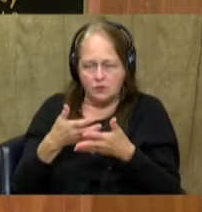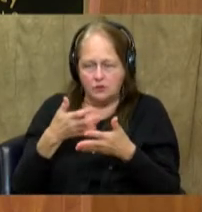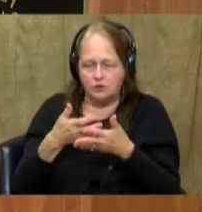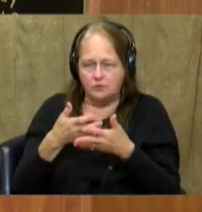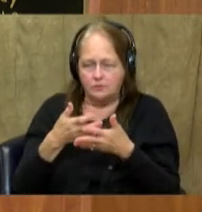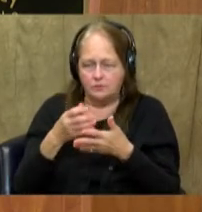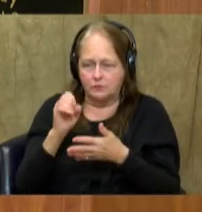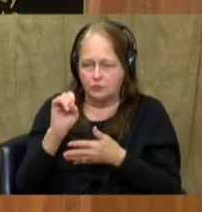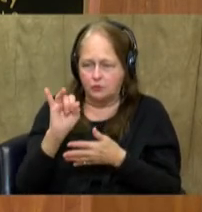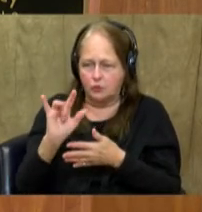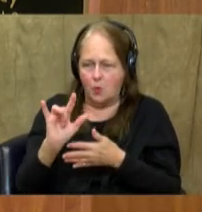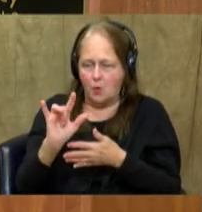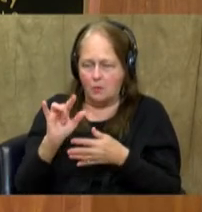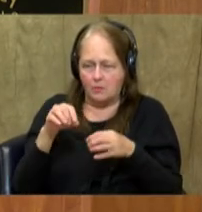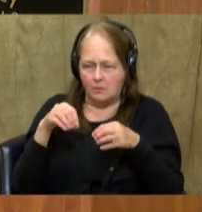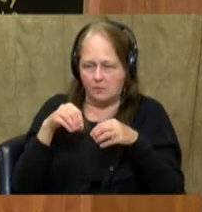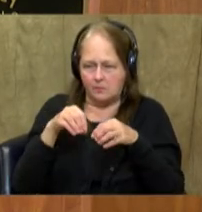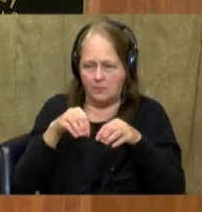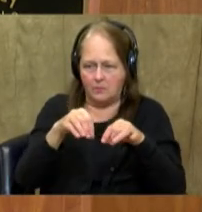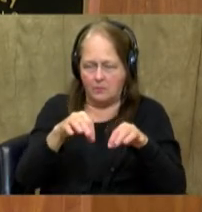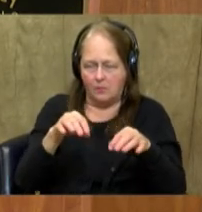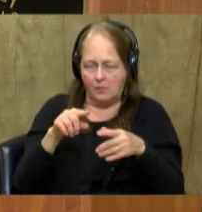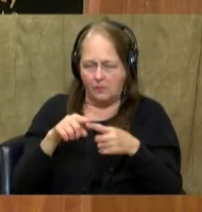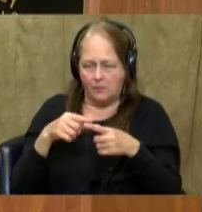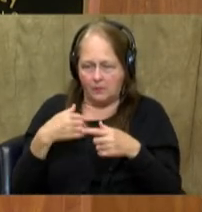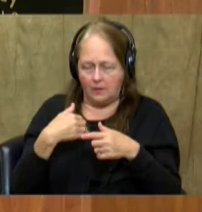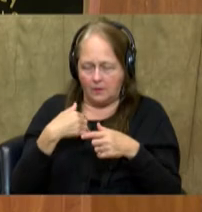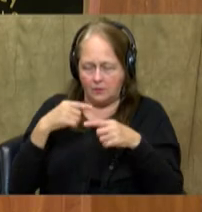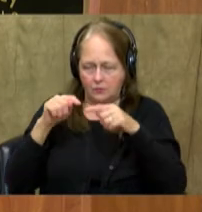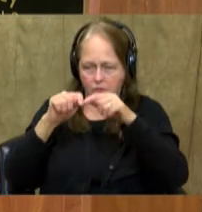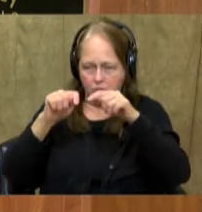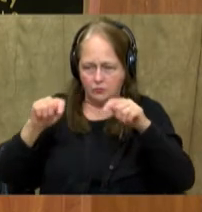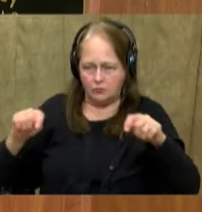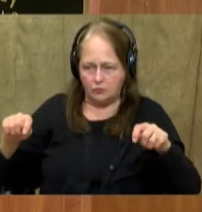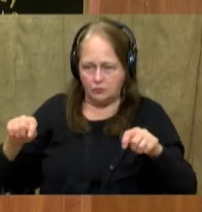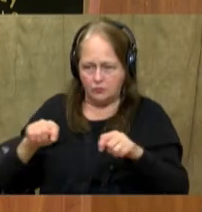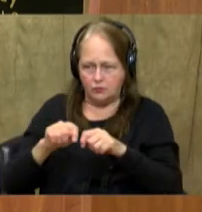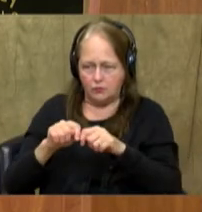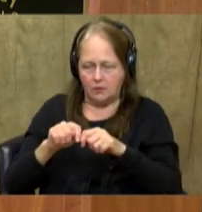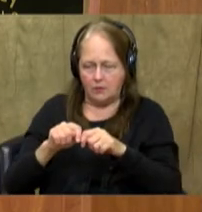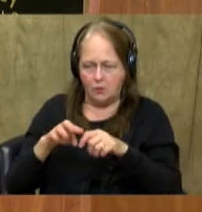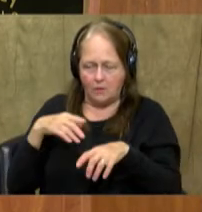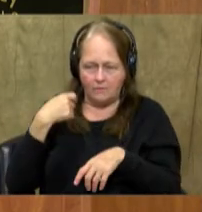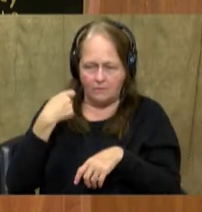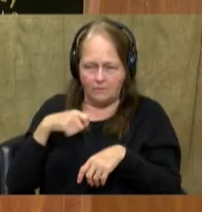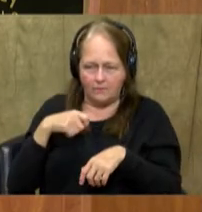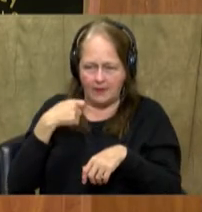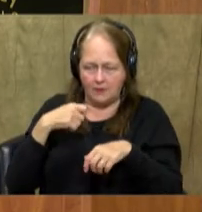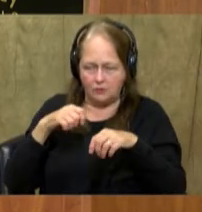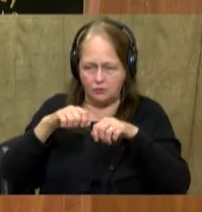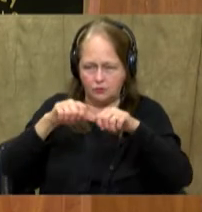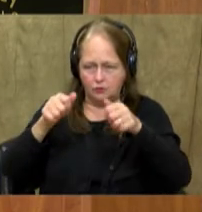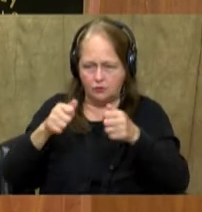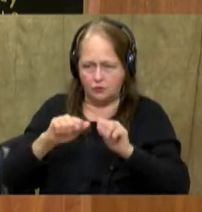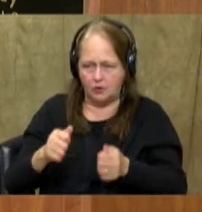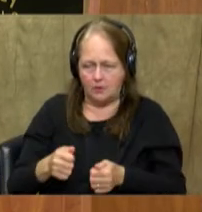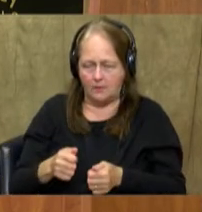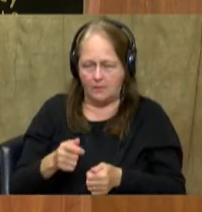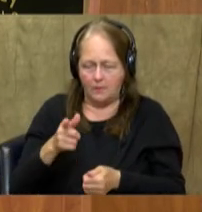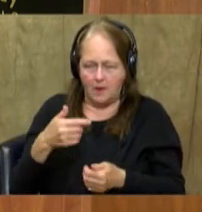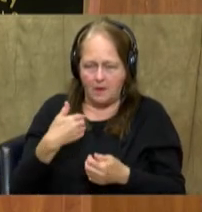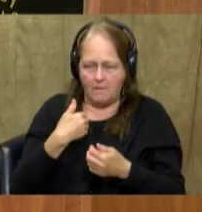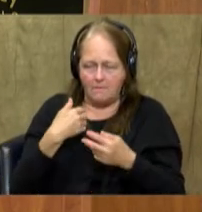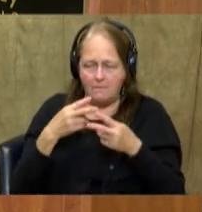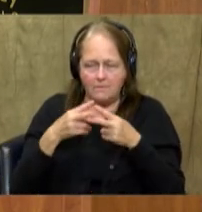because of the way it kind of fans out, it often has a triangular or a fan shape, and that's where you tend to